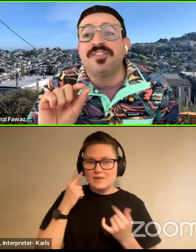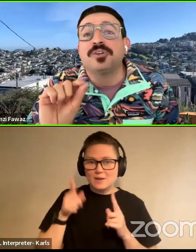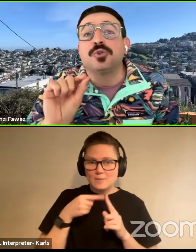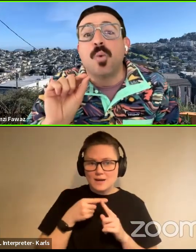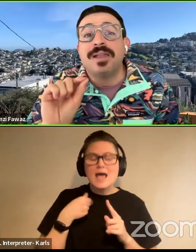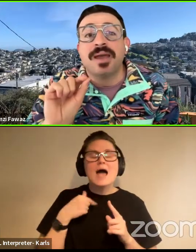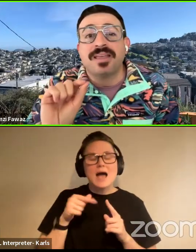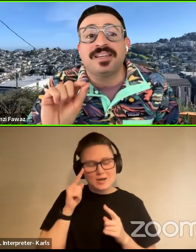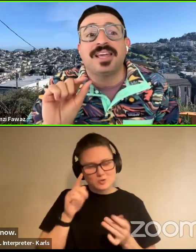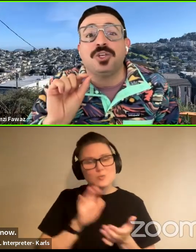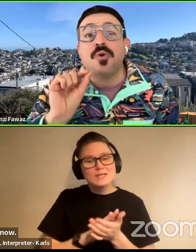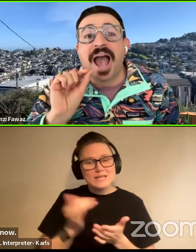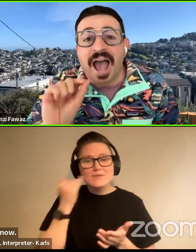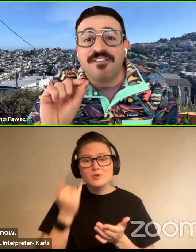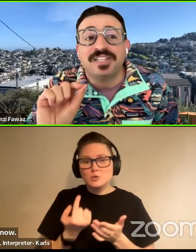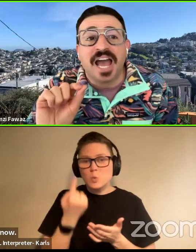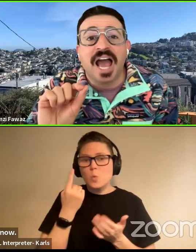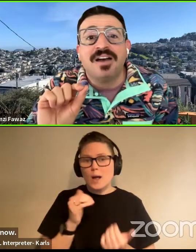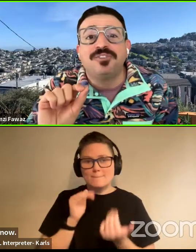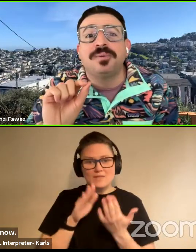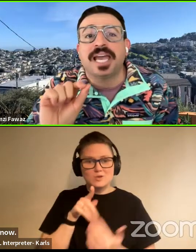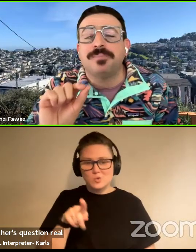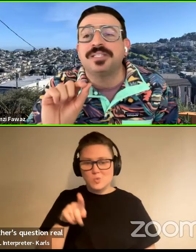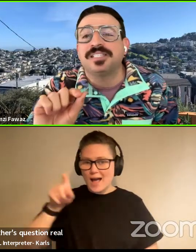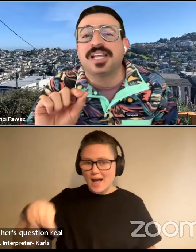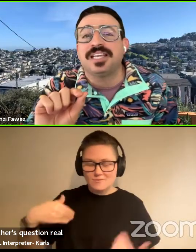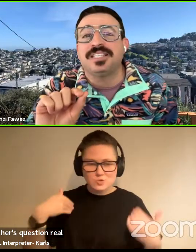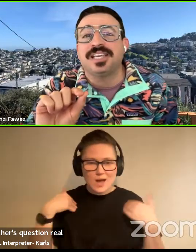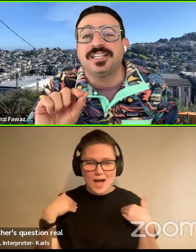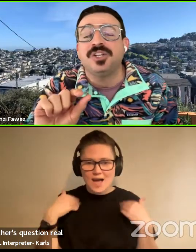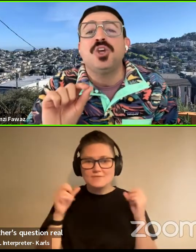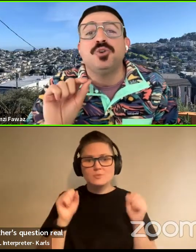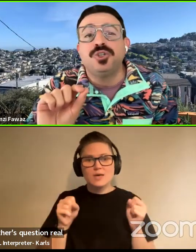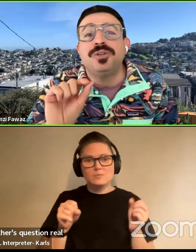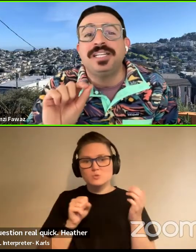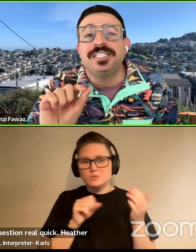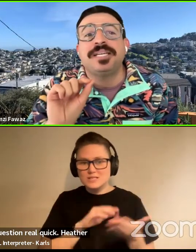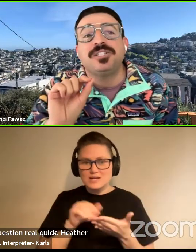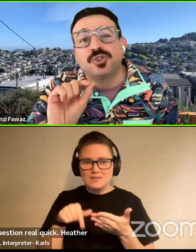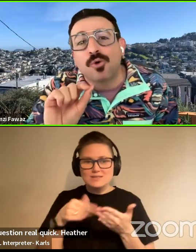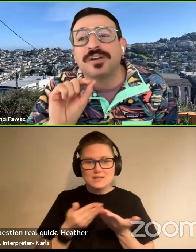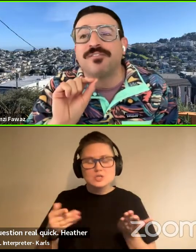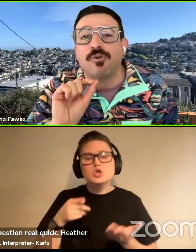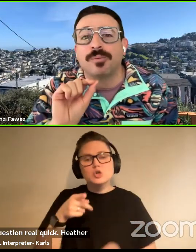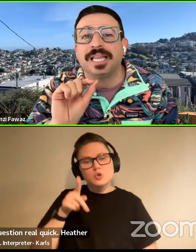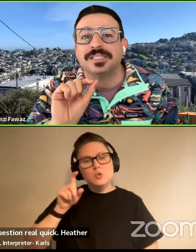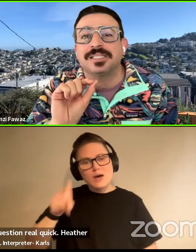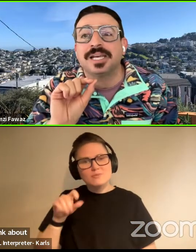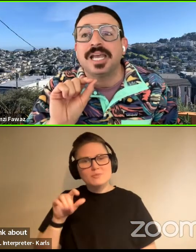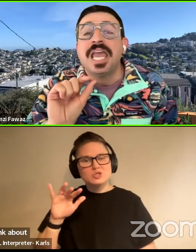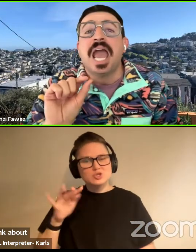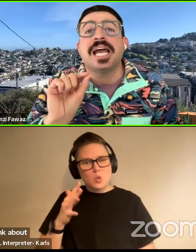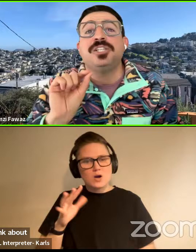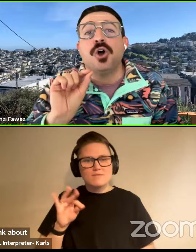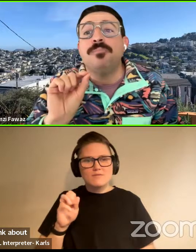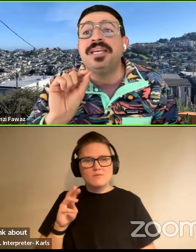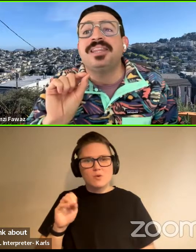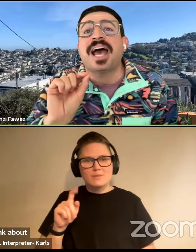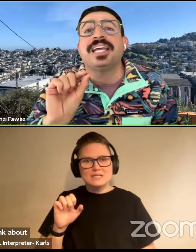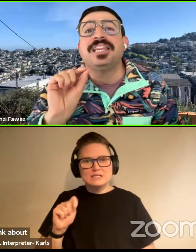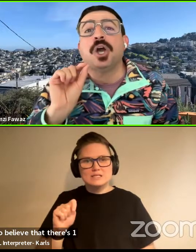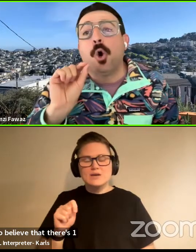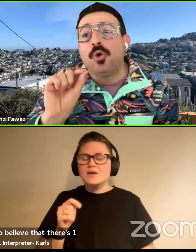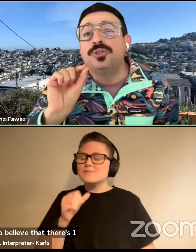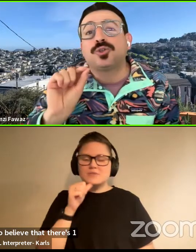do believe that there's one method that you have to have to be able to study these things. You do need to be sort of a formalist. And I